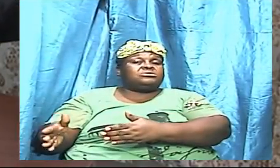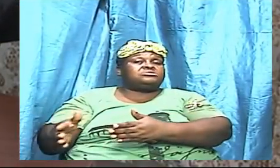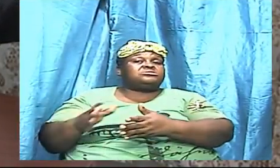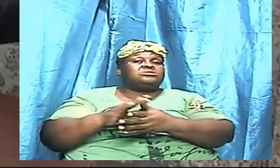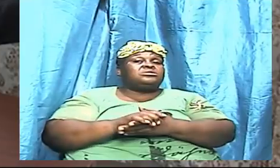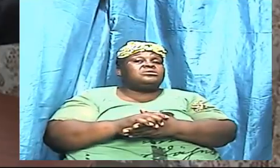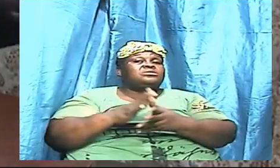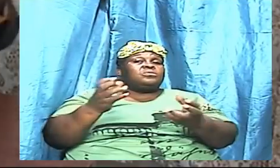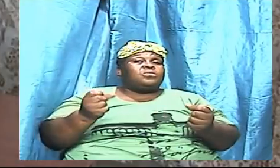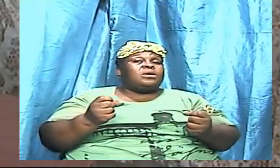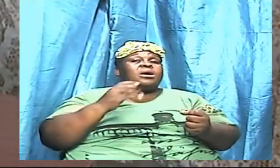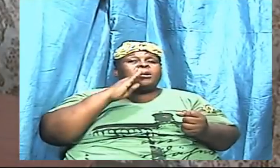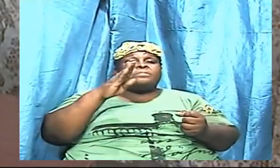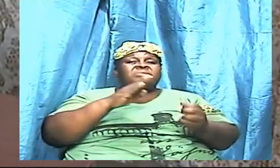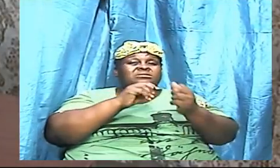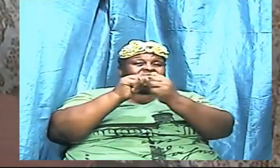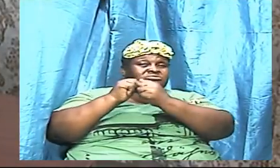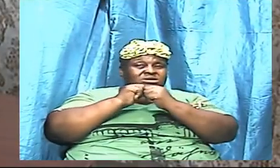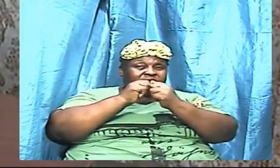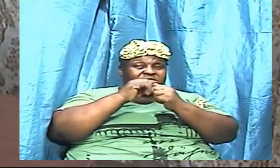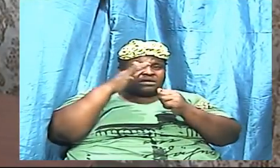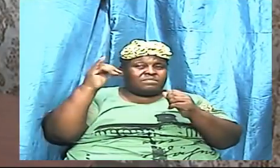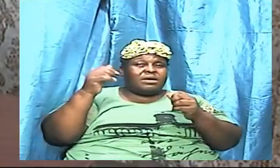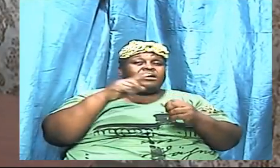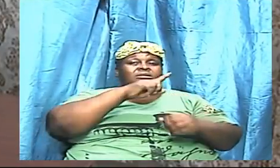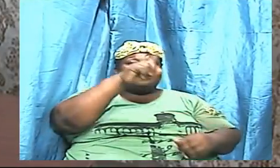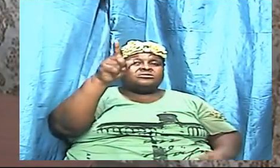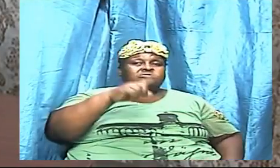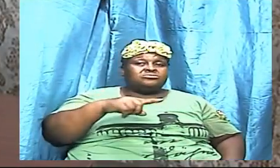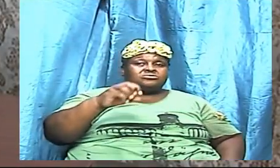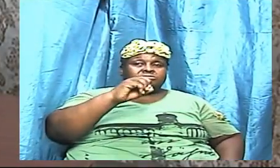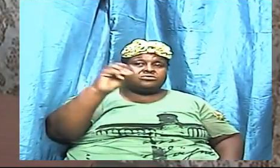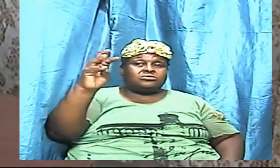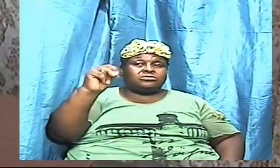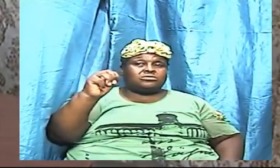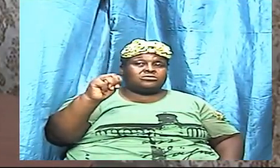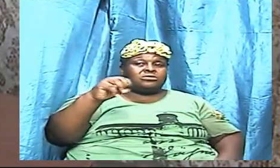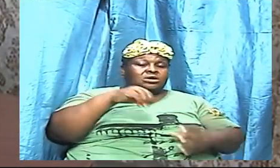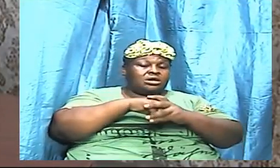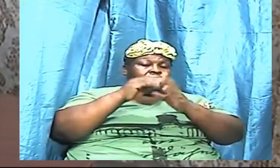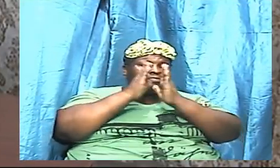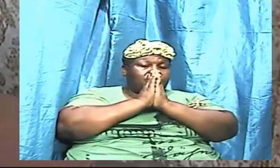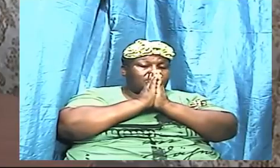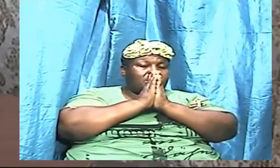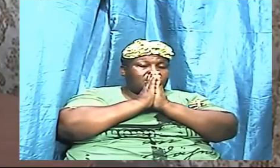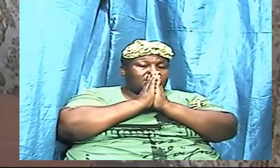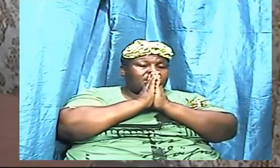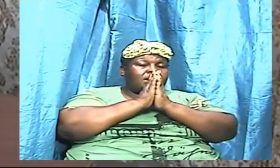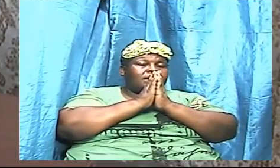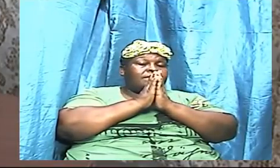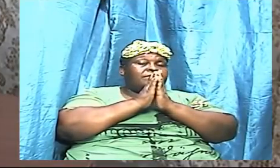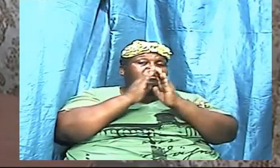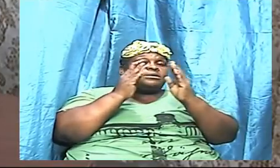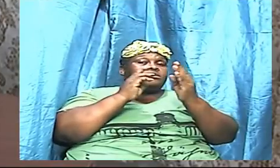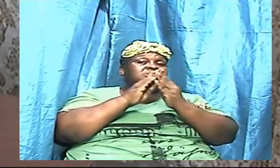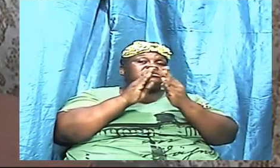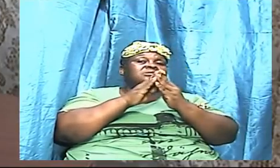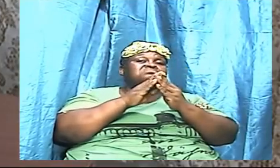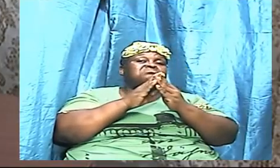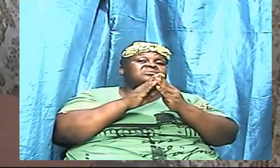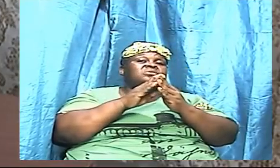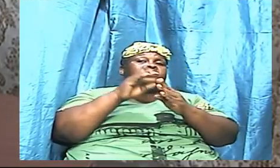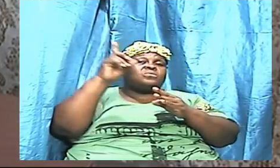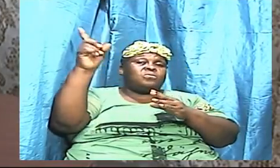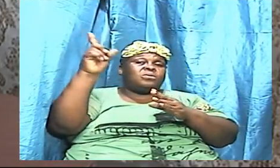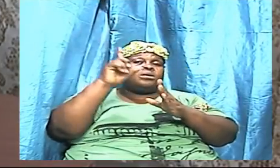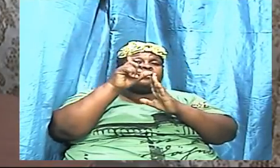together via Zoom in prayer meeting at least one hour we will give